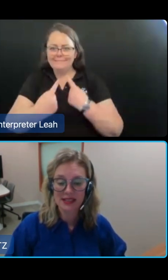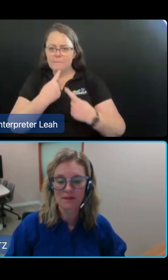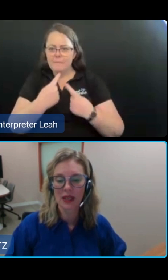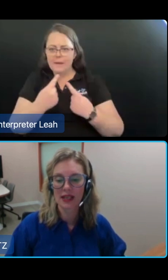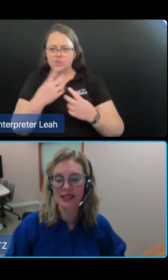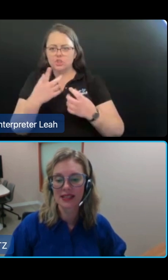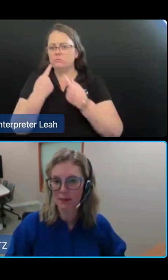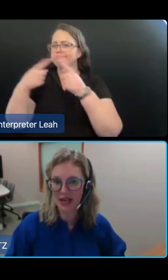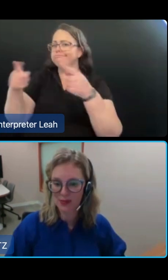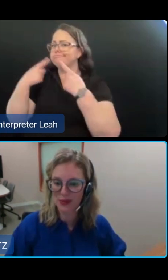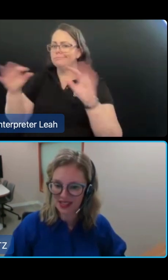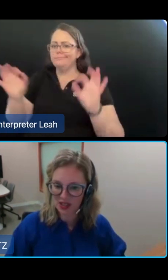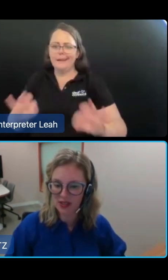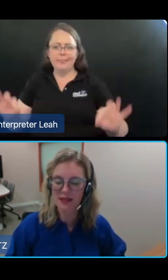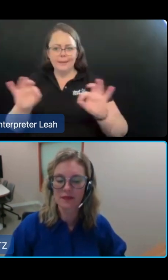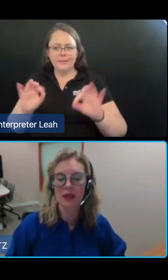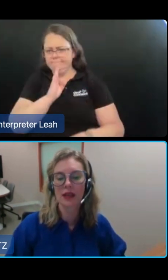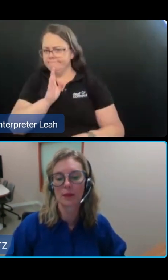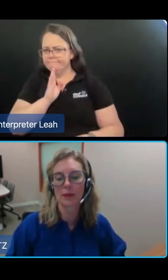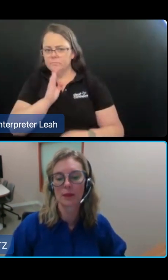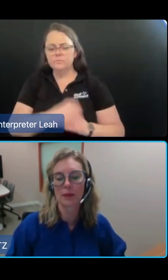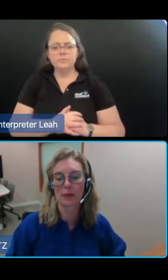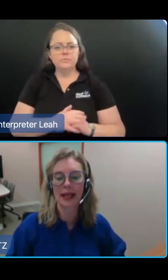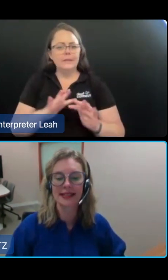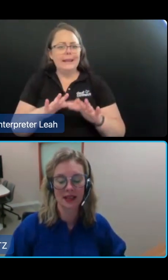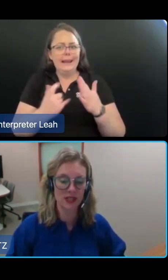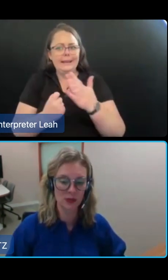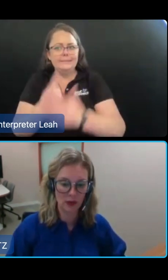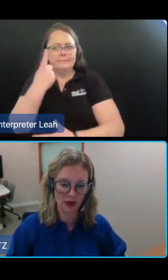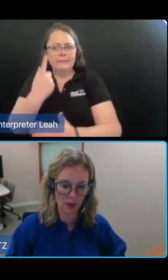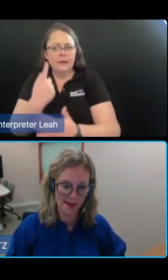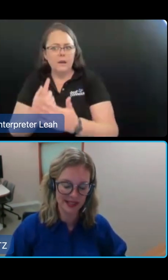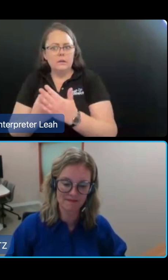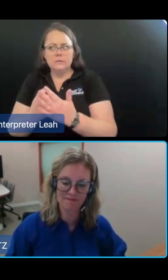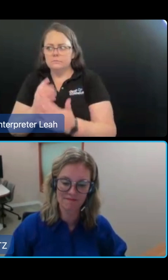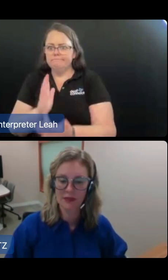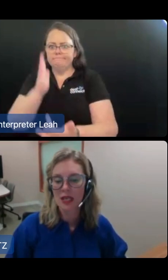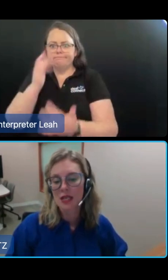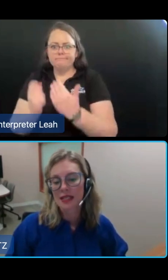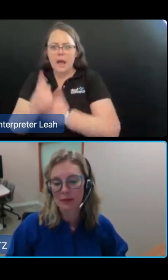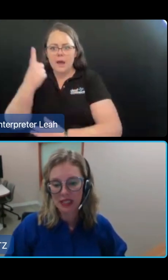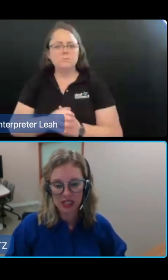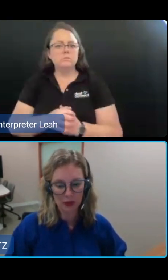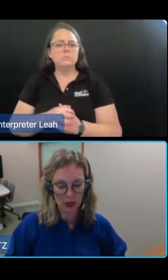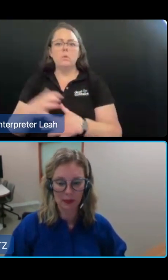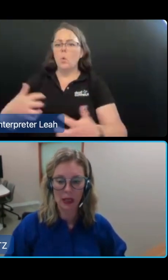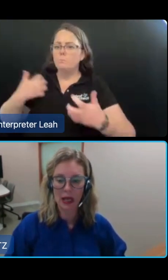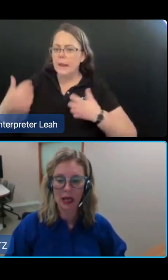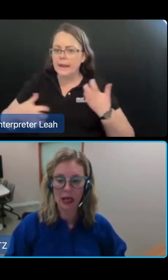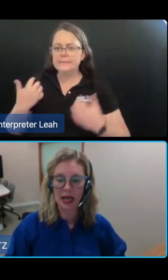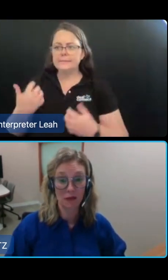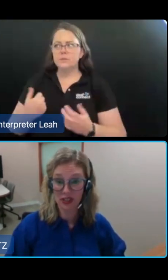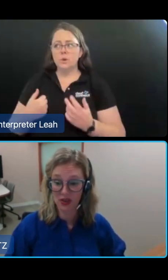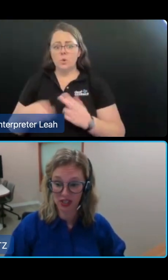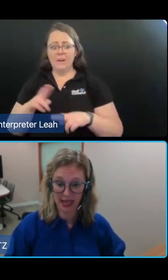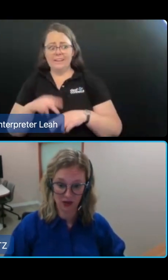payments, incident management or CSRS, complaints and whistleblower requirements. Some conditions will only apply to